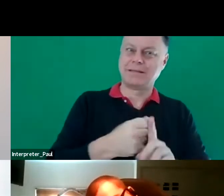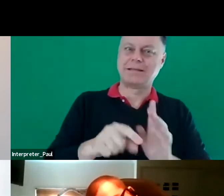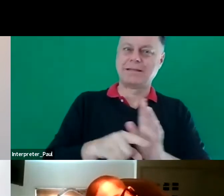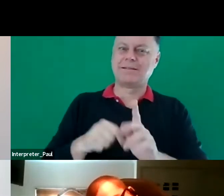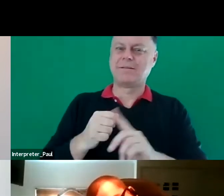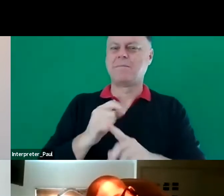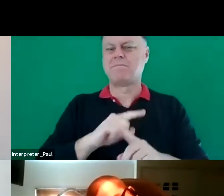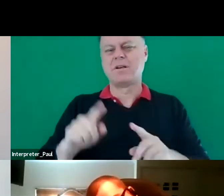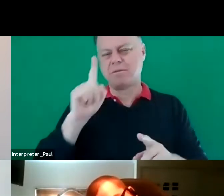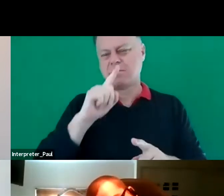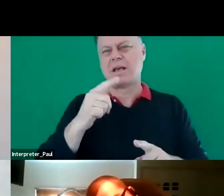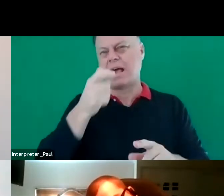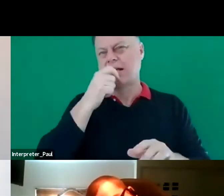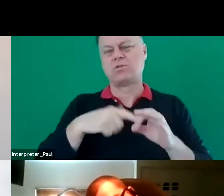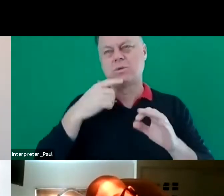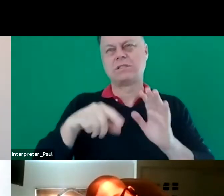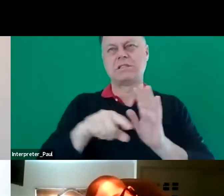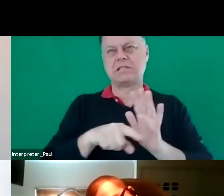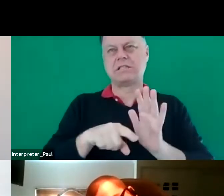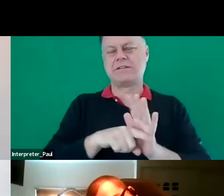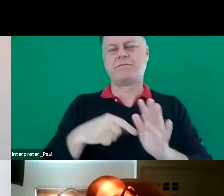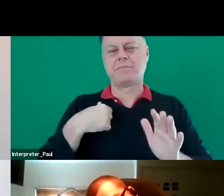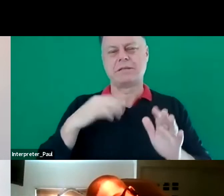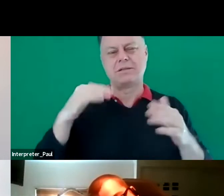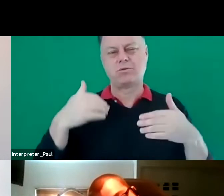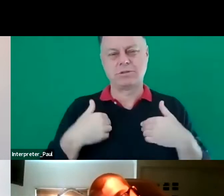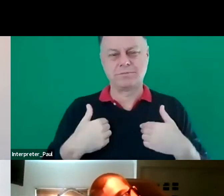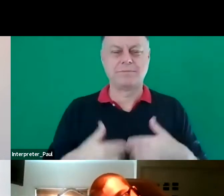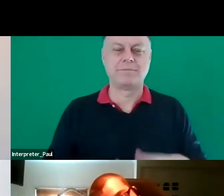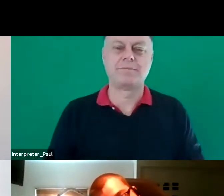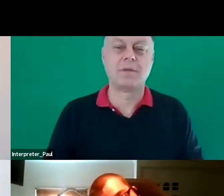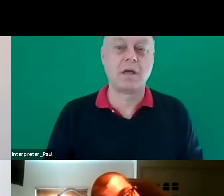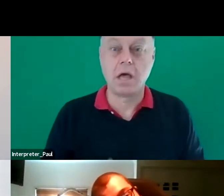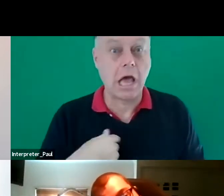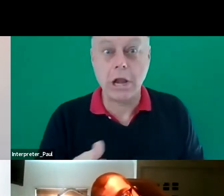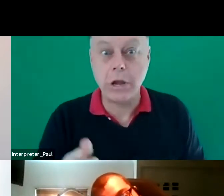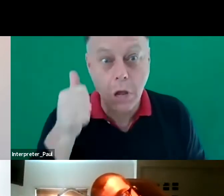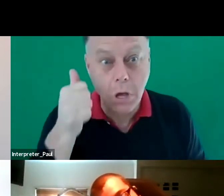people phrase it as a negative question. I think there were